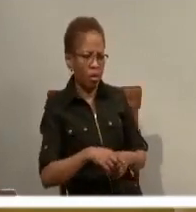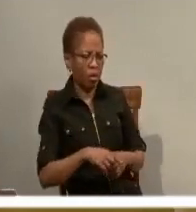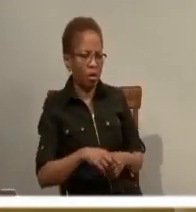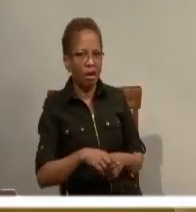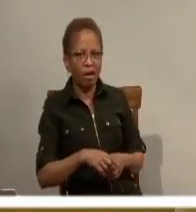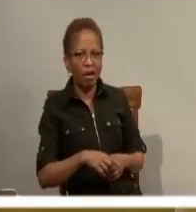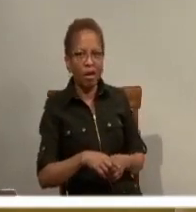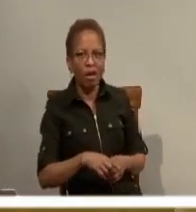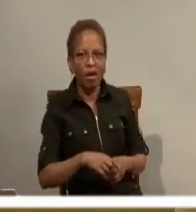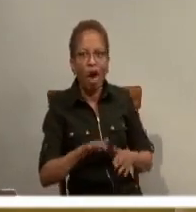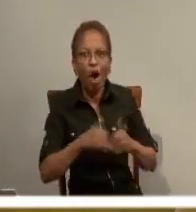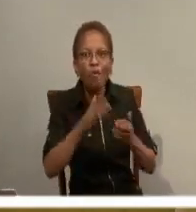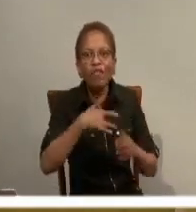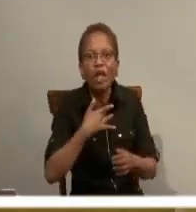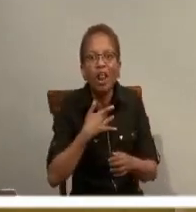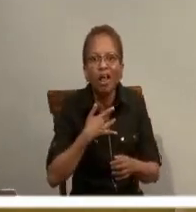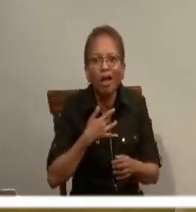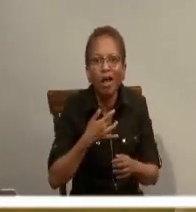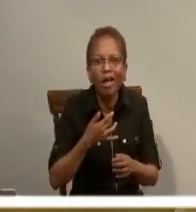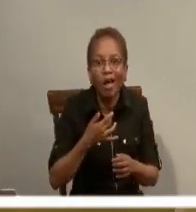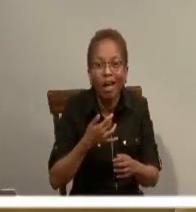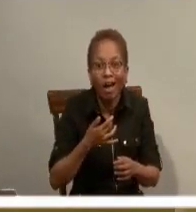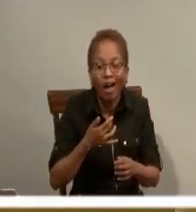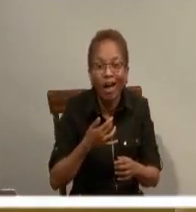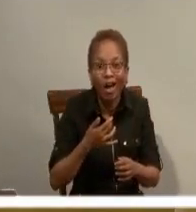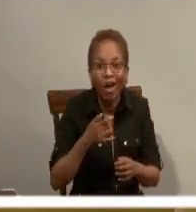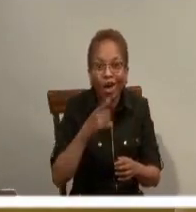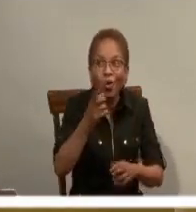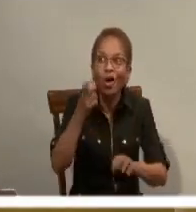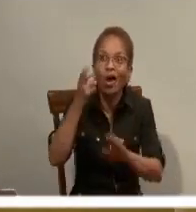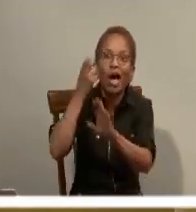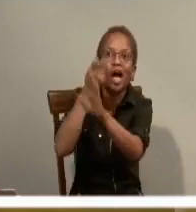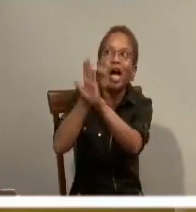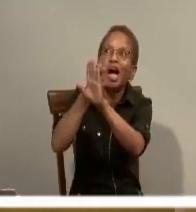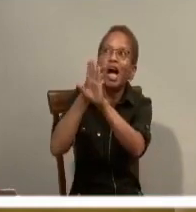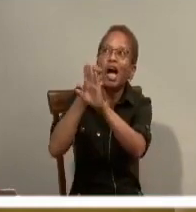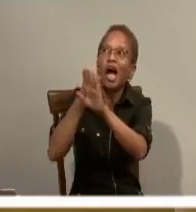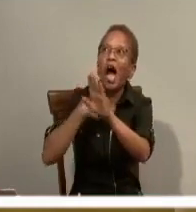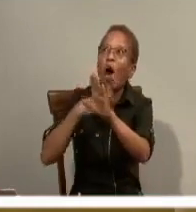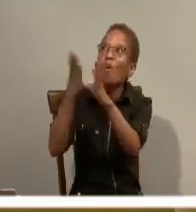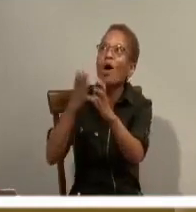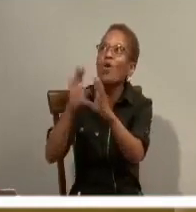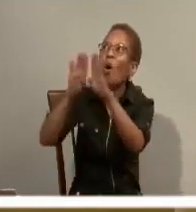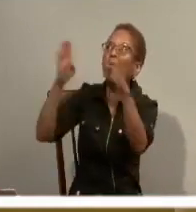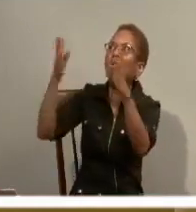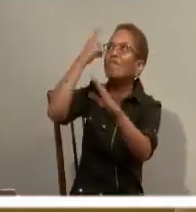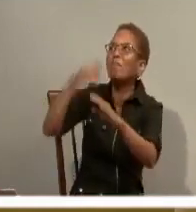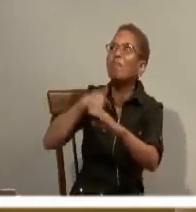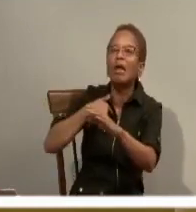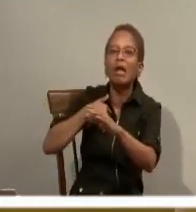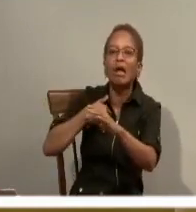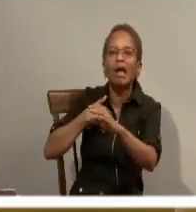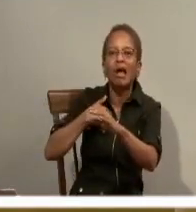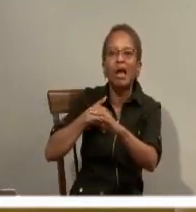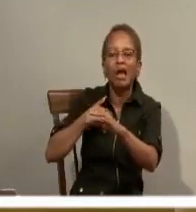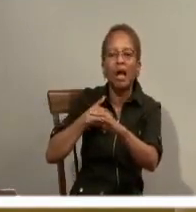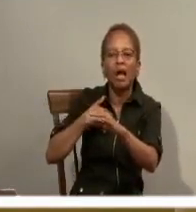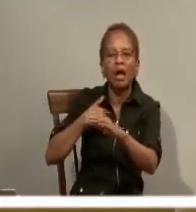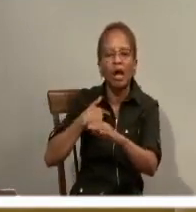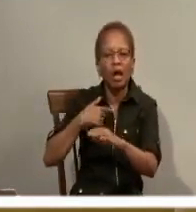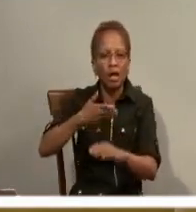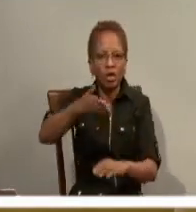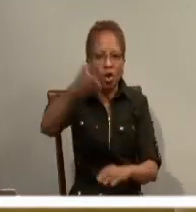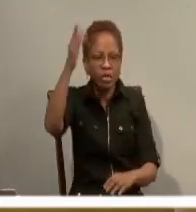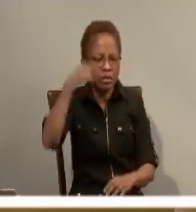Me not know you. Who is you? That is the only real disaster in life. Everything else we could